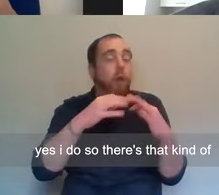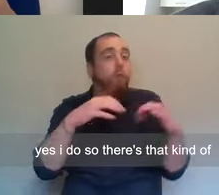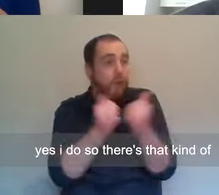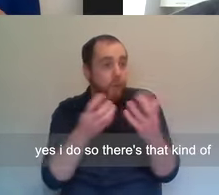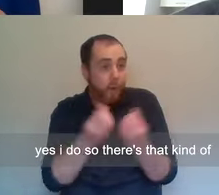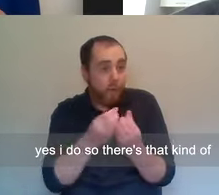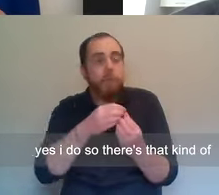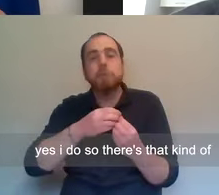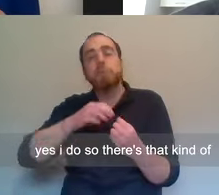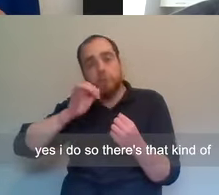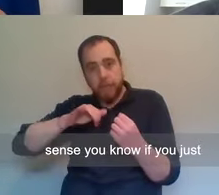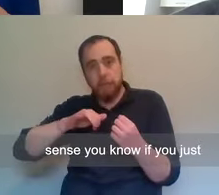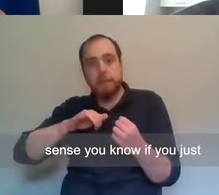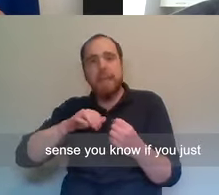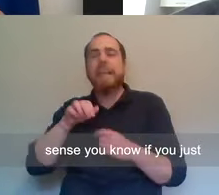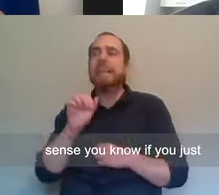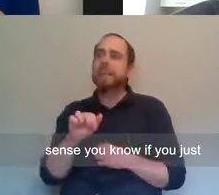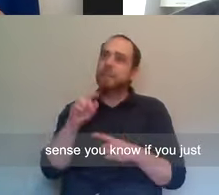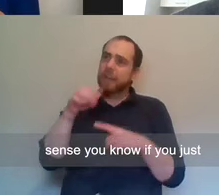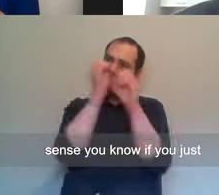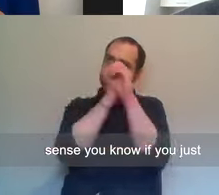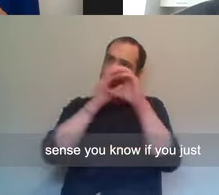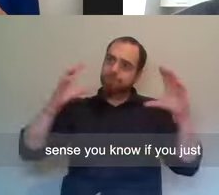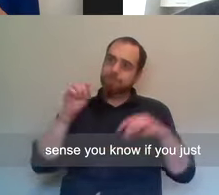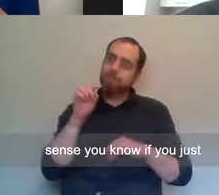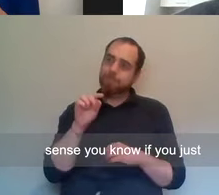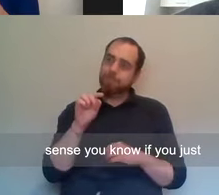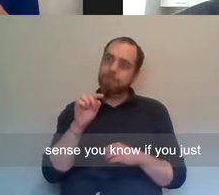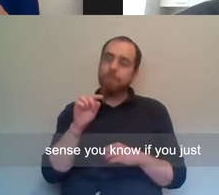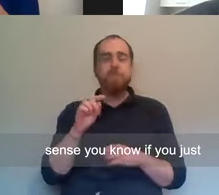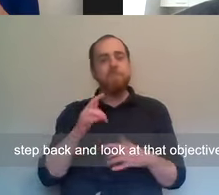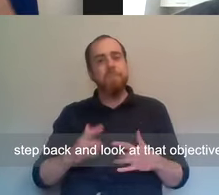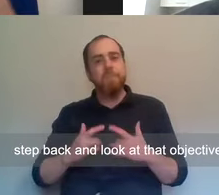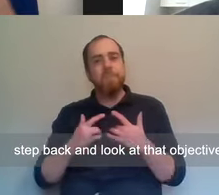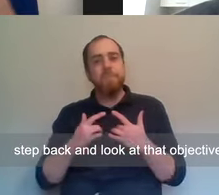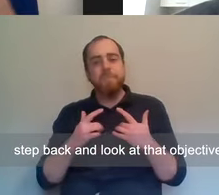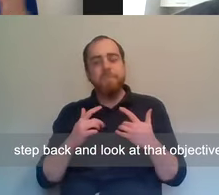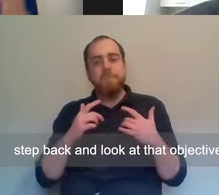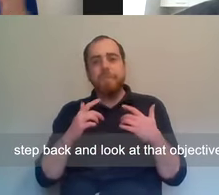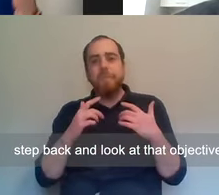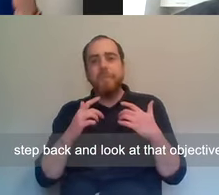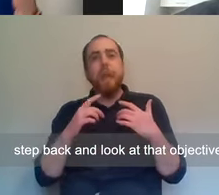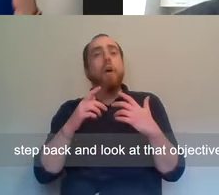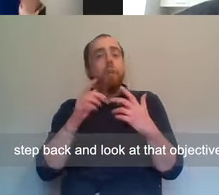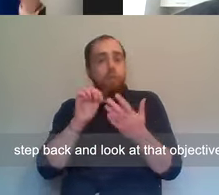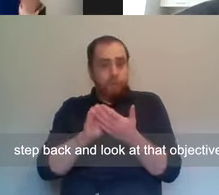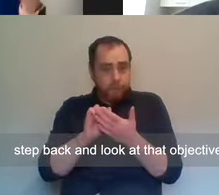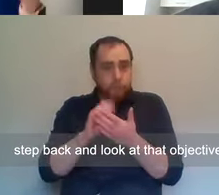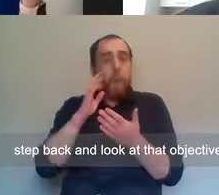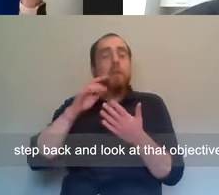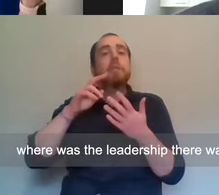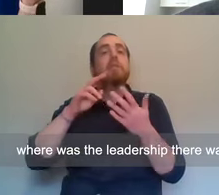there's that kind of sense, you know, if you take a step back and look at that objectively,